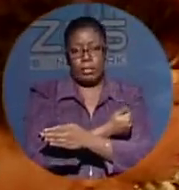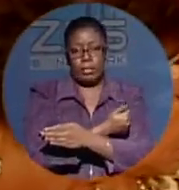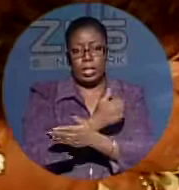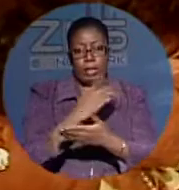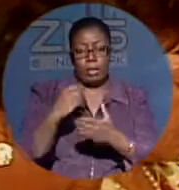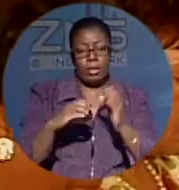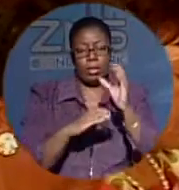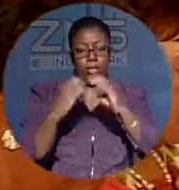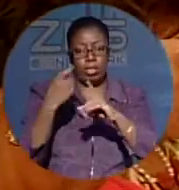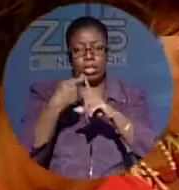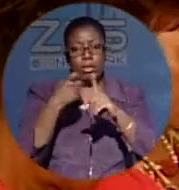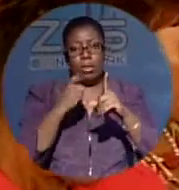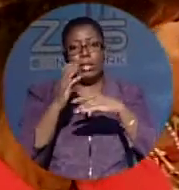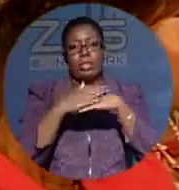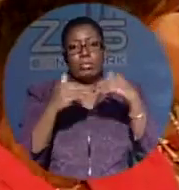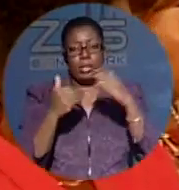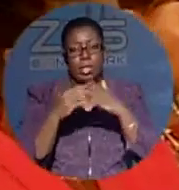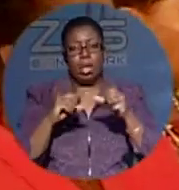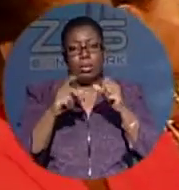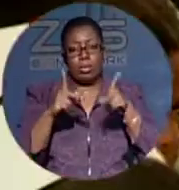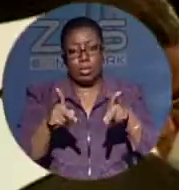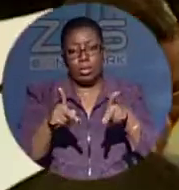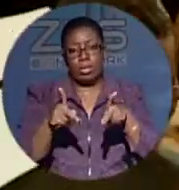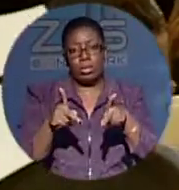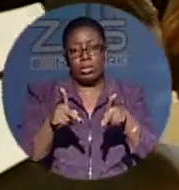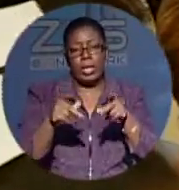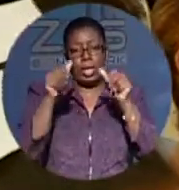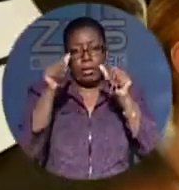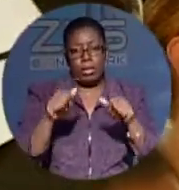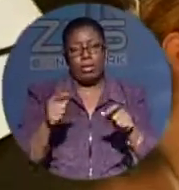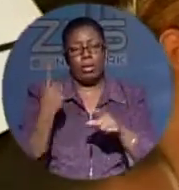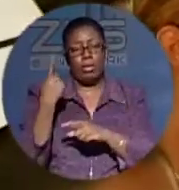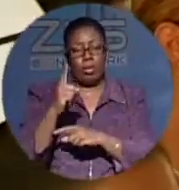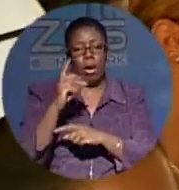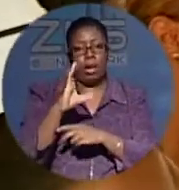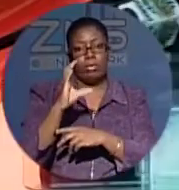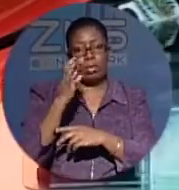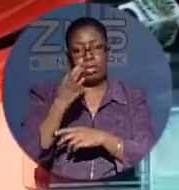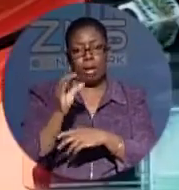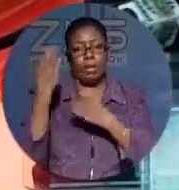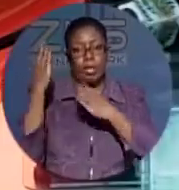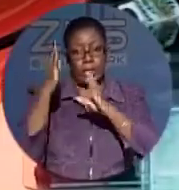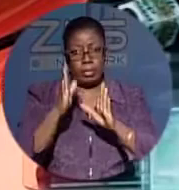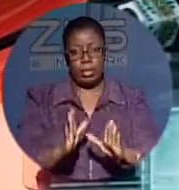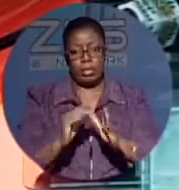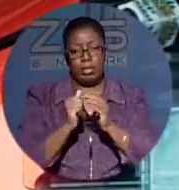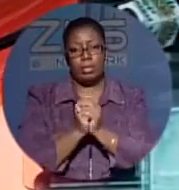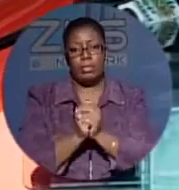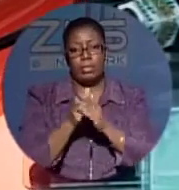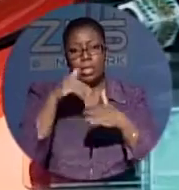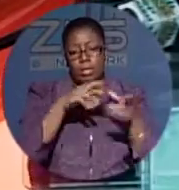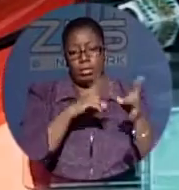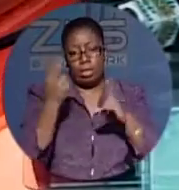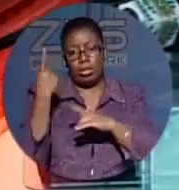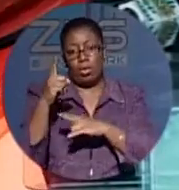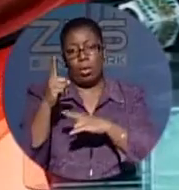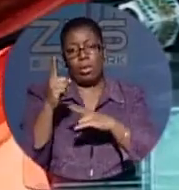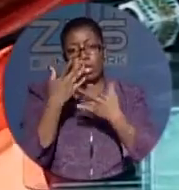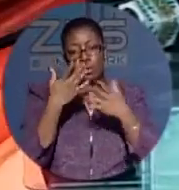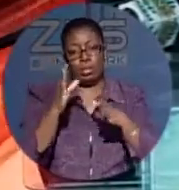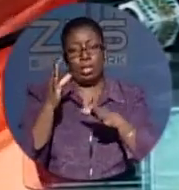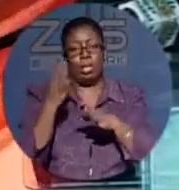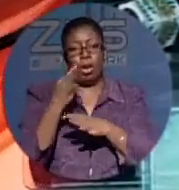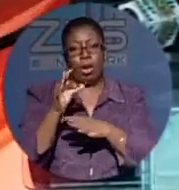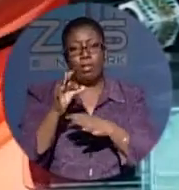construction of the new facility, employment opportunities will also be available for hundreds of Bahamians. In preparation for the completion of this